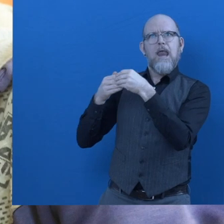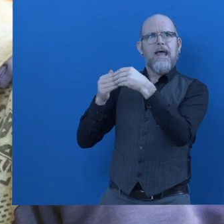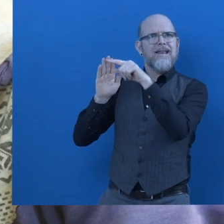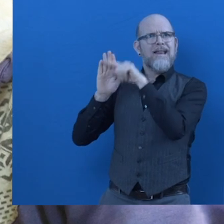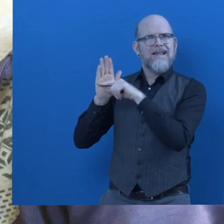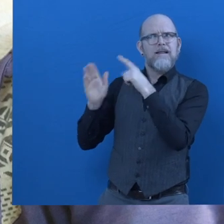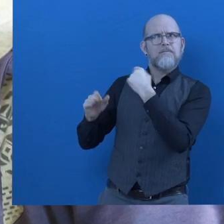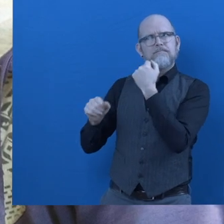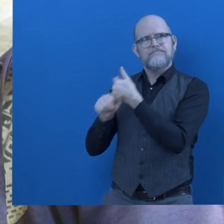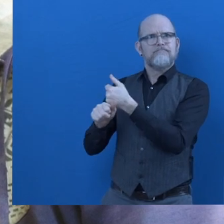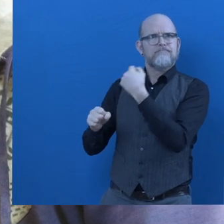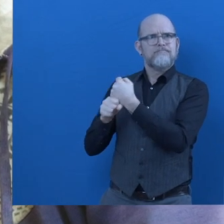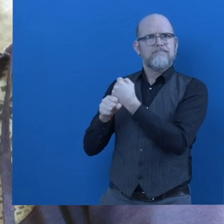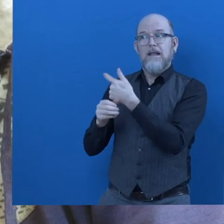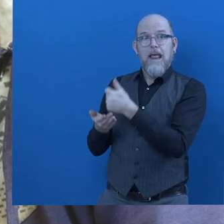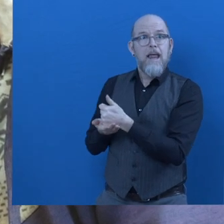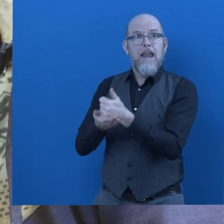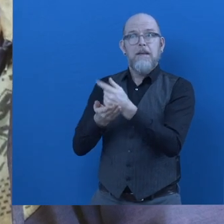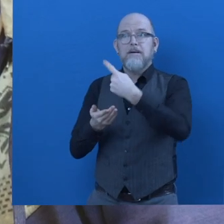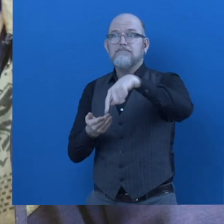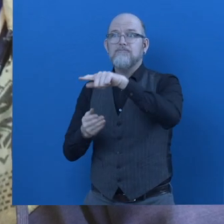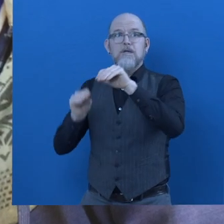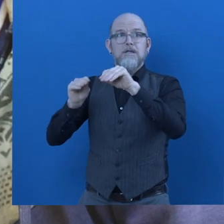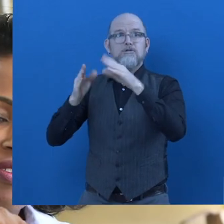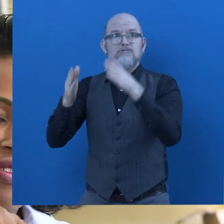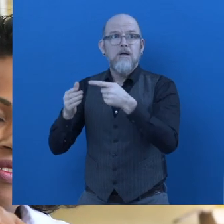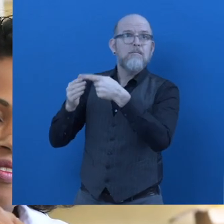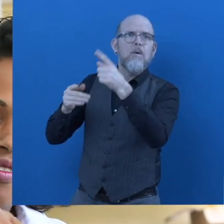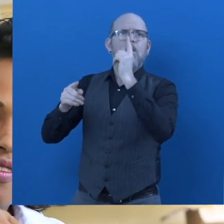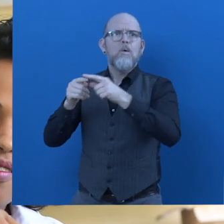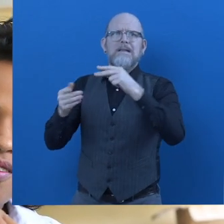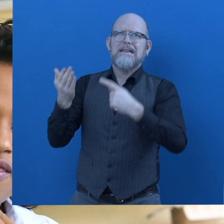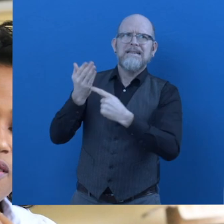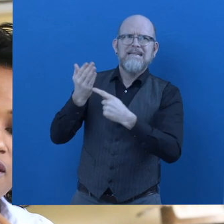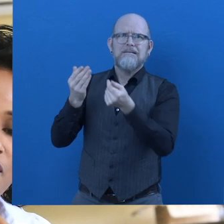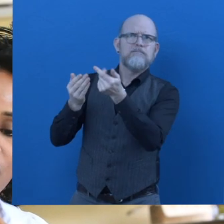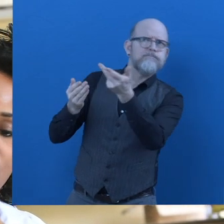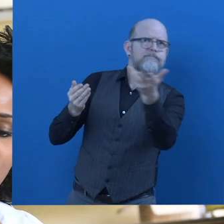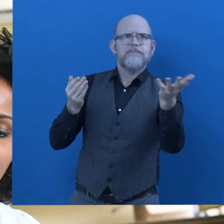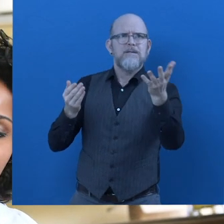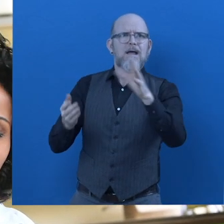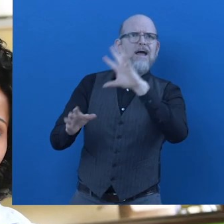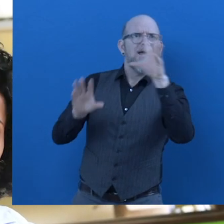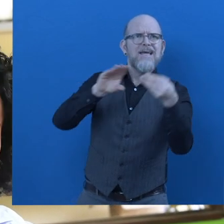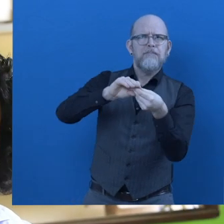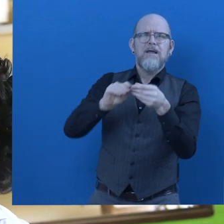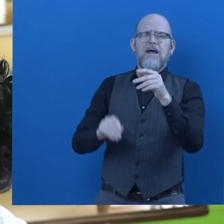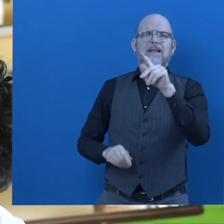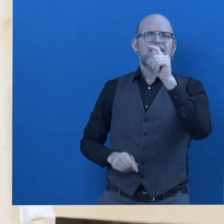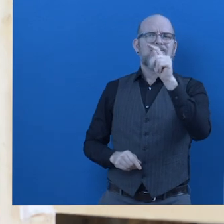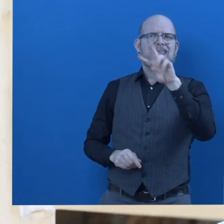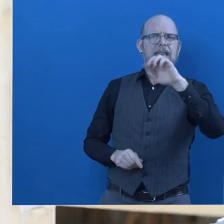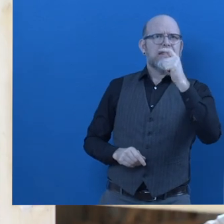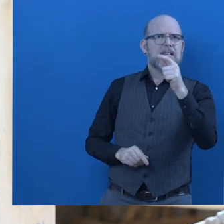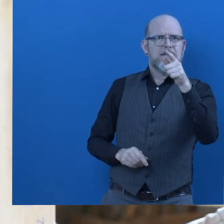that would help the teachers and the academic college ensure